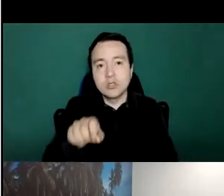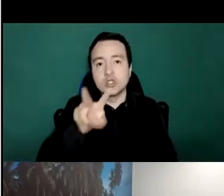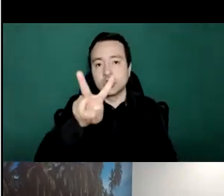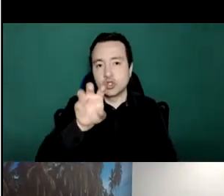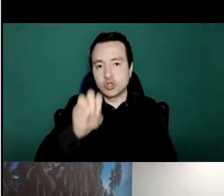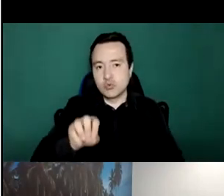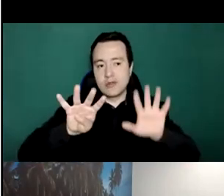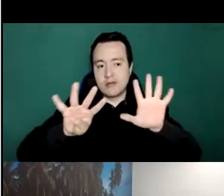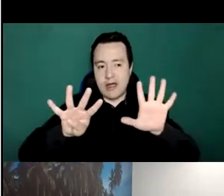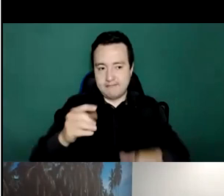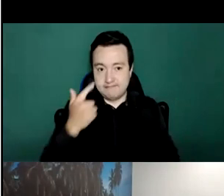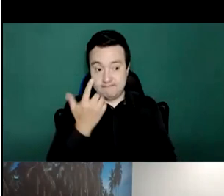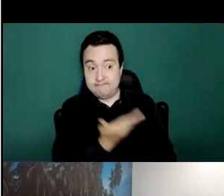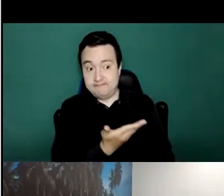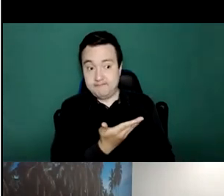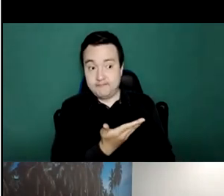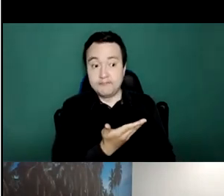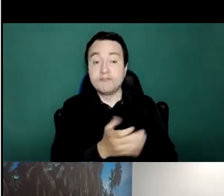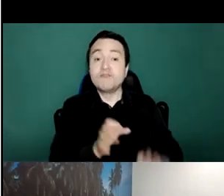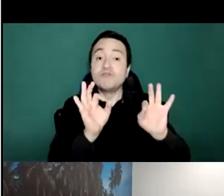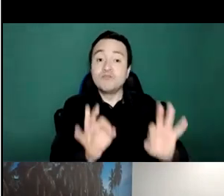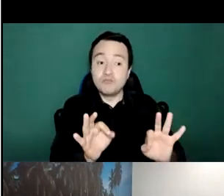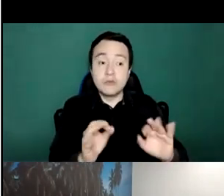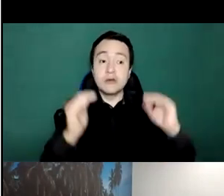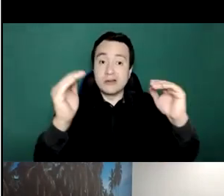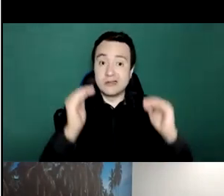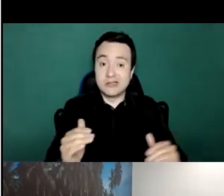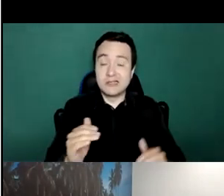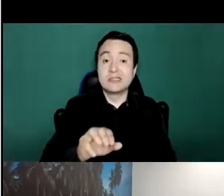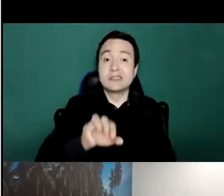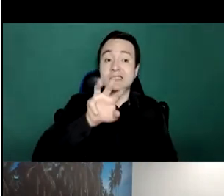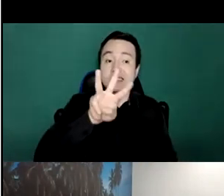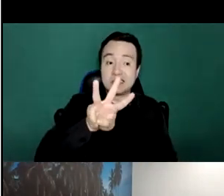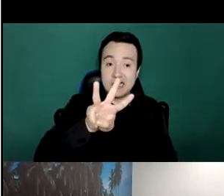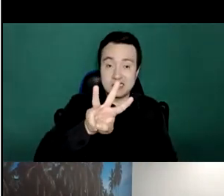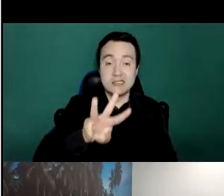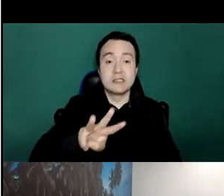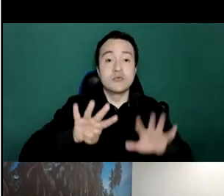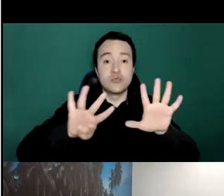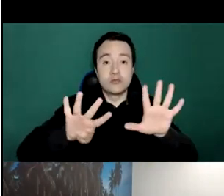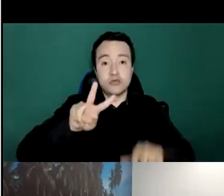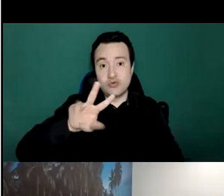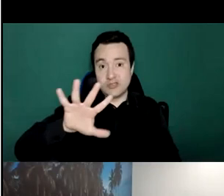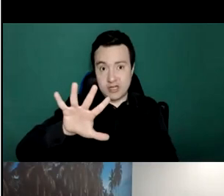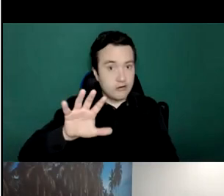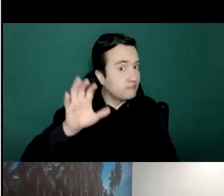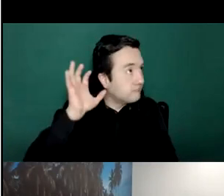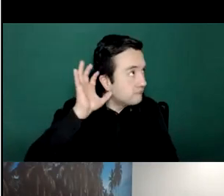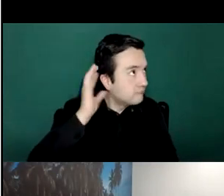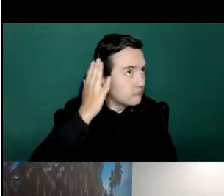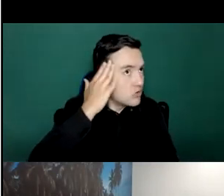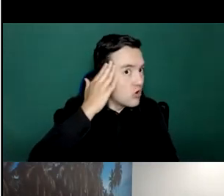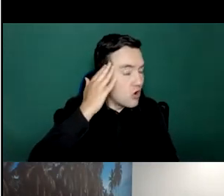3925 cases remain active yesterday there were two deaths reported in